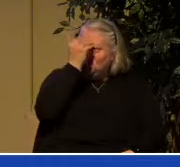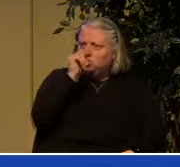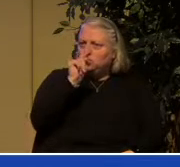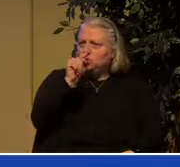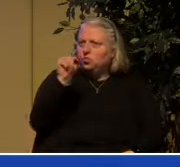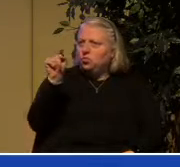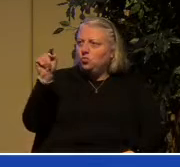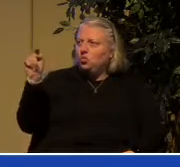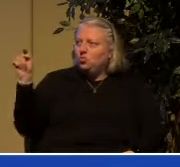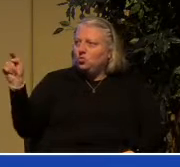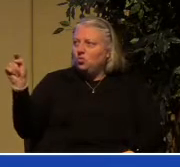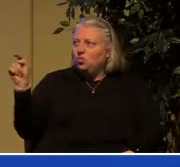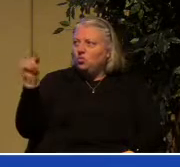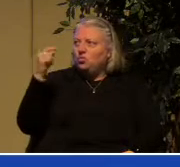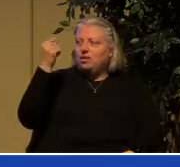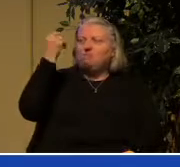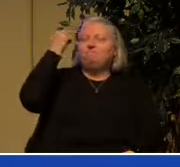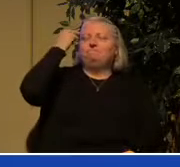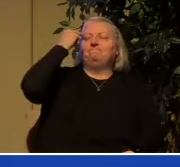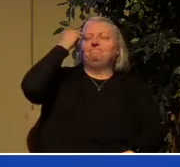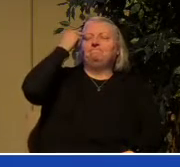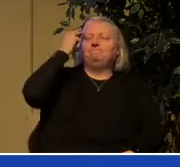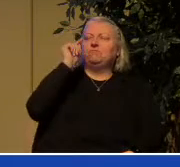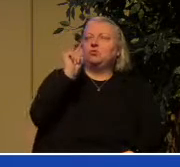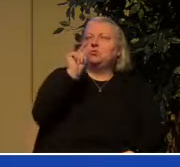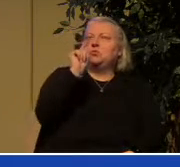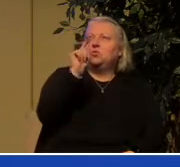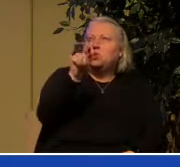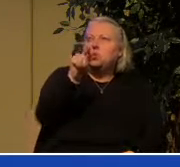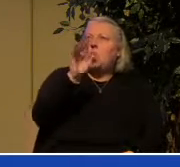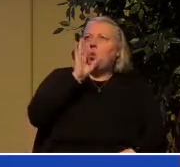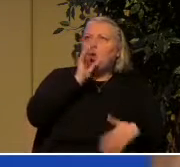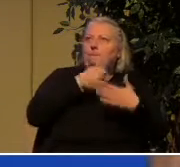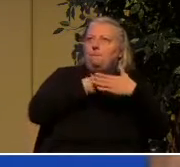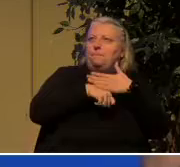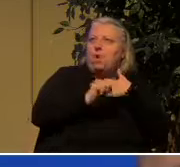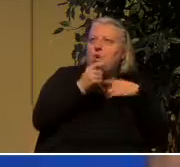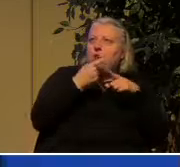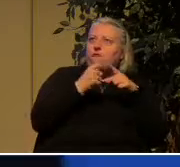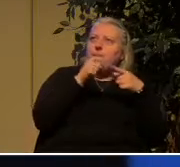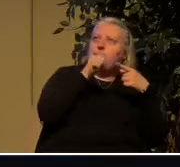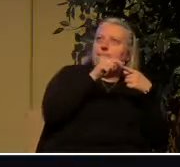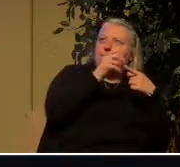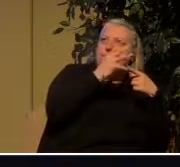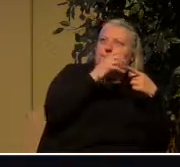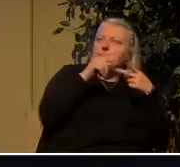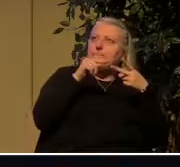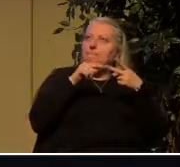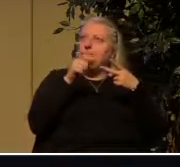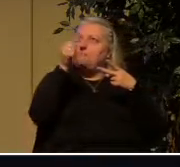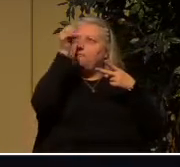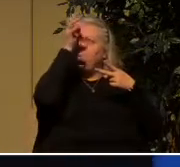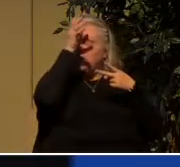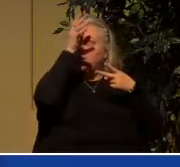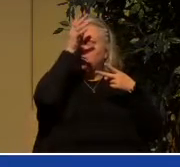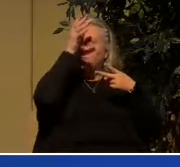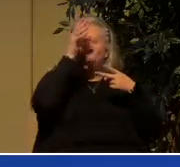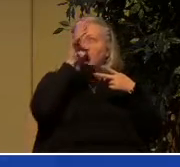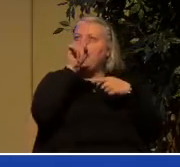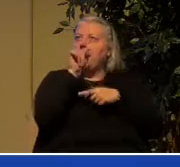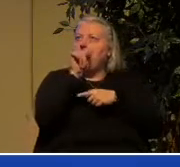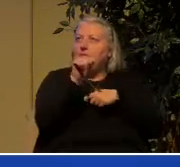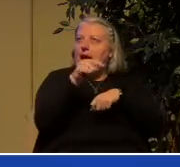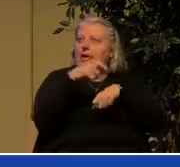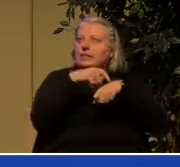such a person is going to be born of such and such a parent in such and such a time and space and I'm going to